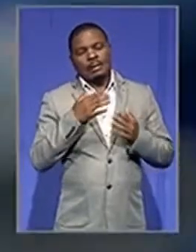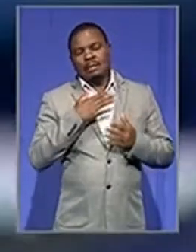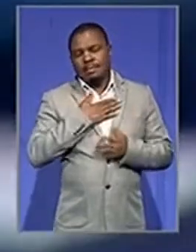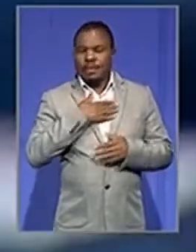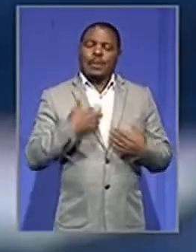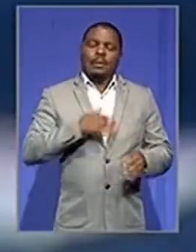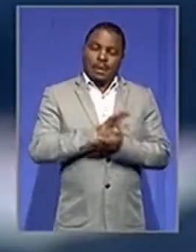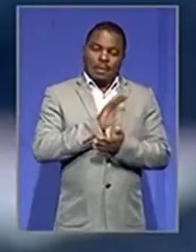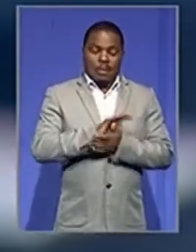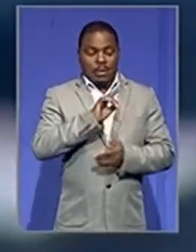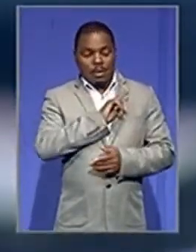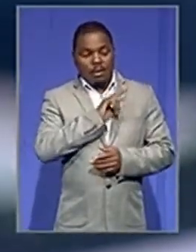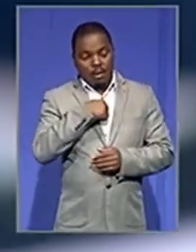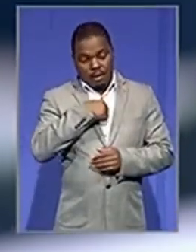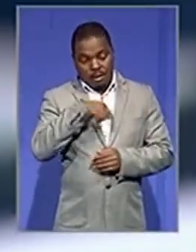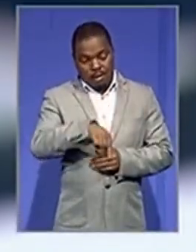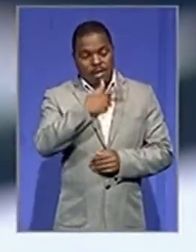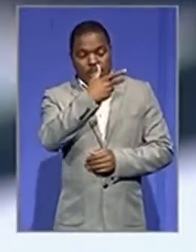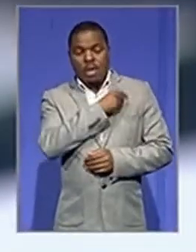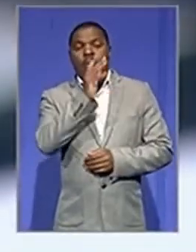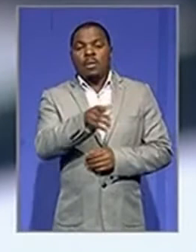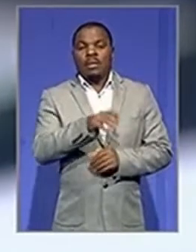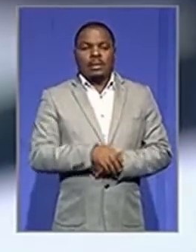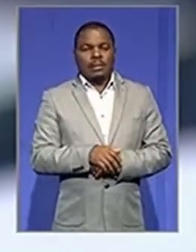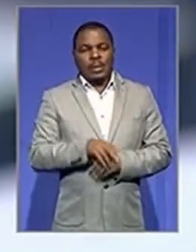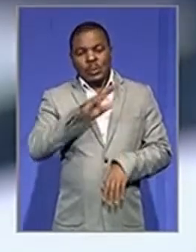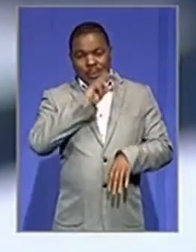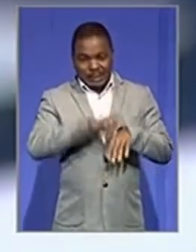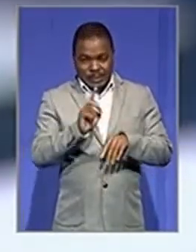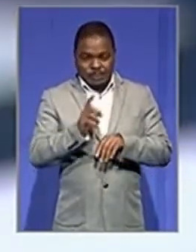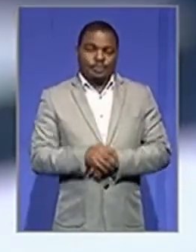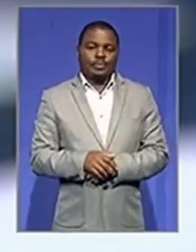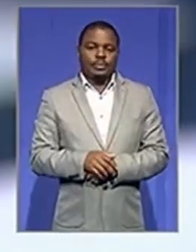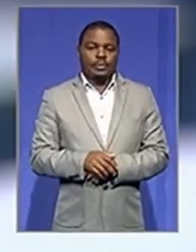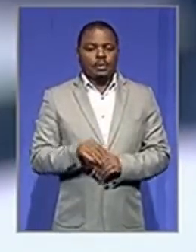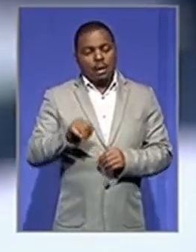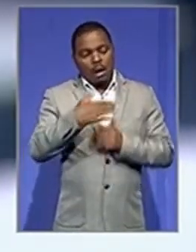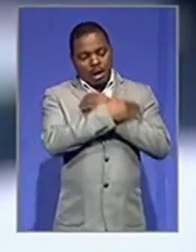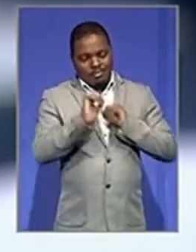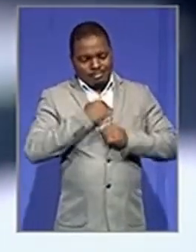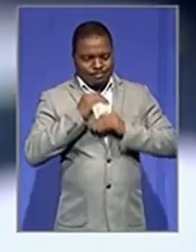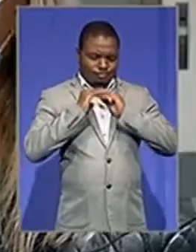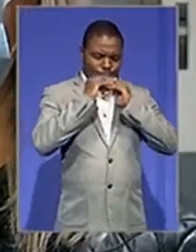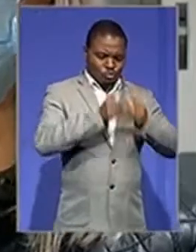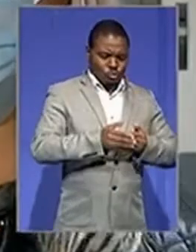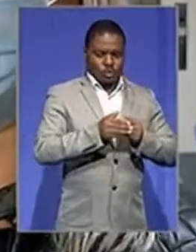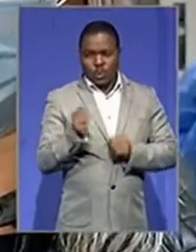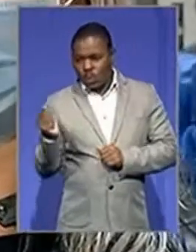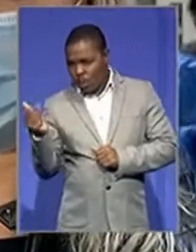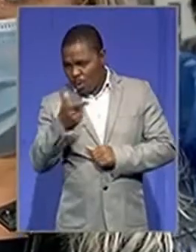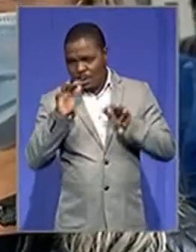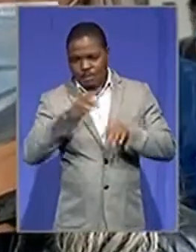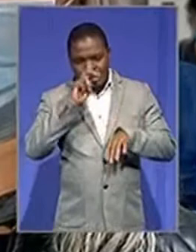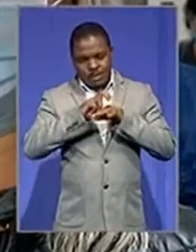I will be vaccinated. It's just we need to protect our country. And everyone needs to take the